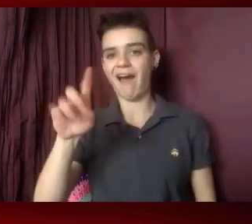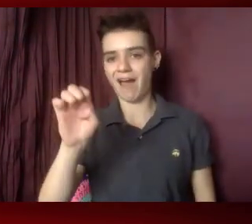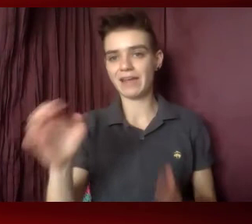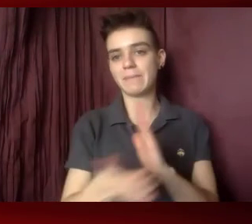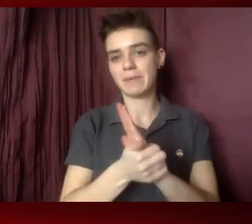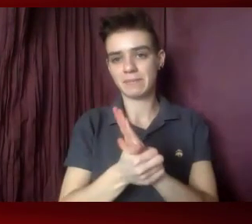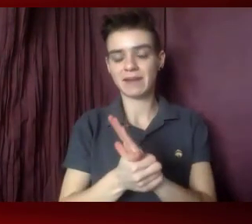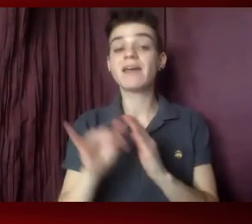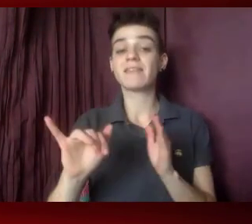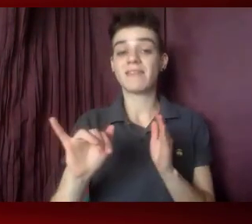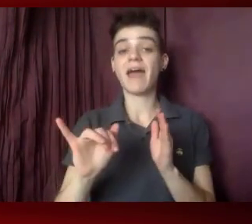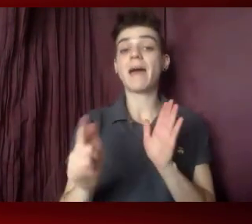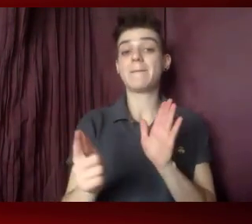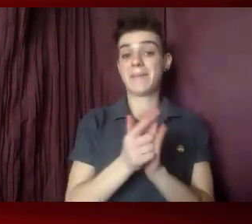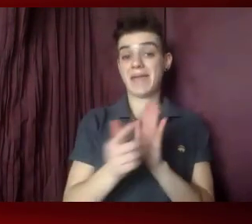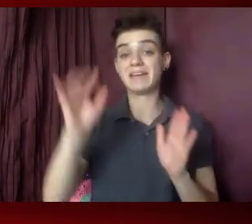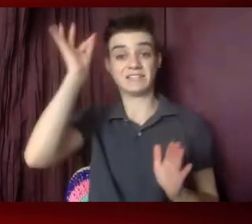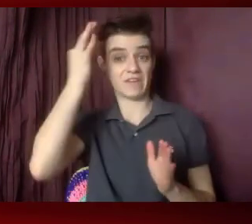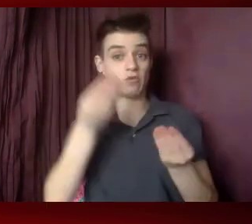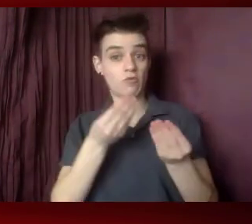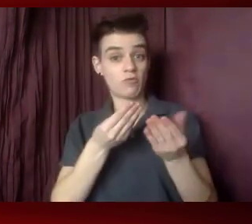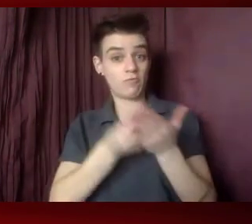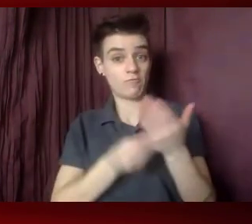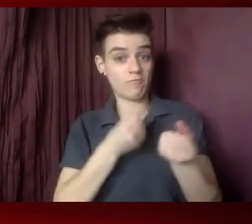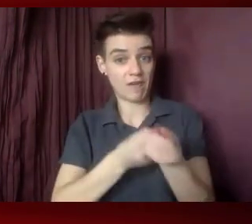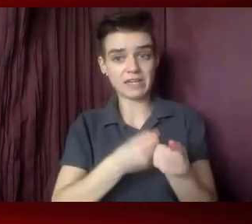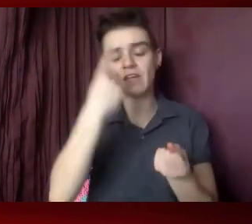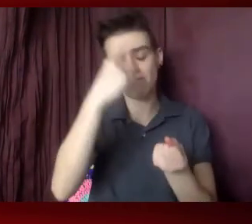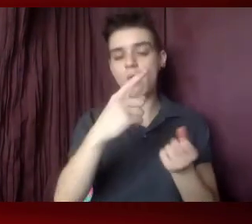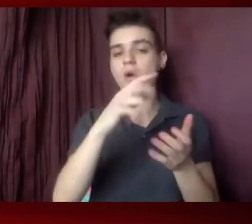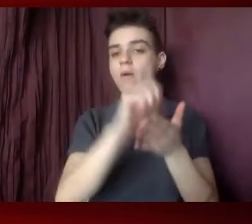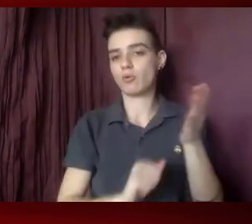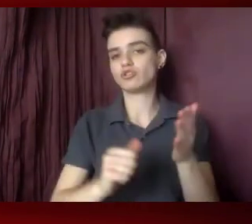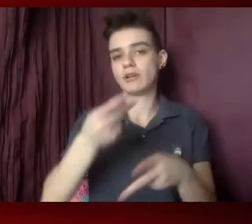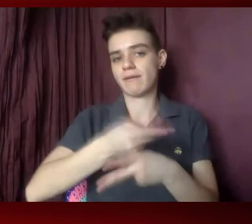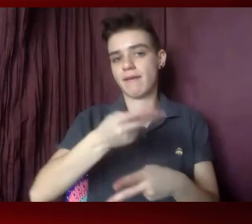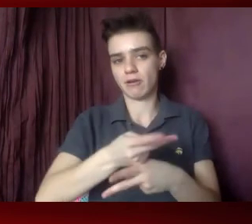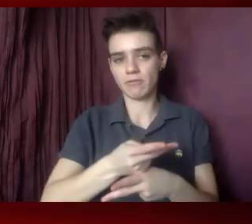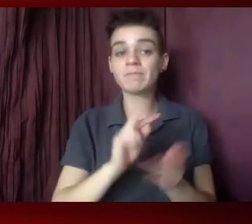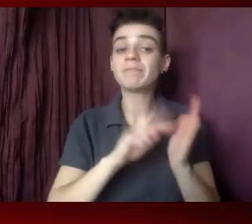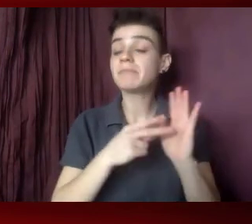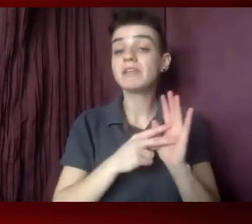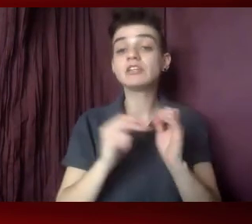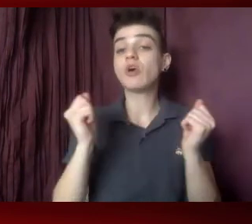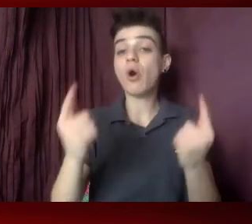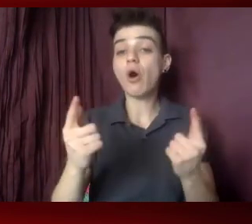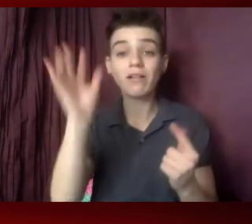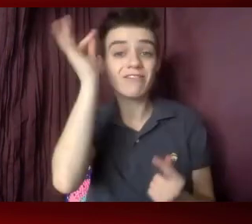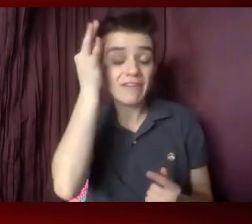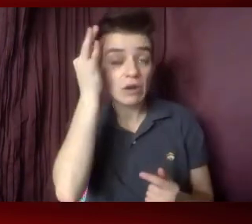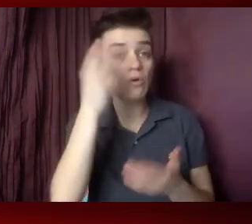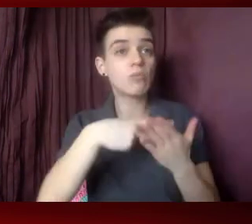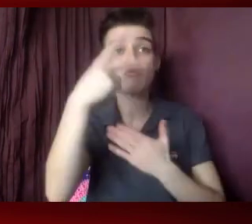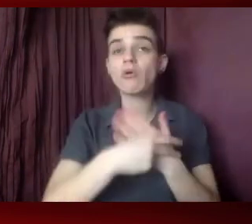funding for abortion care. What does that mean? It means, for example, all the federal health care programs that exist, like